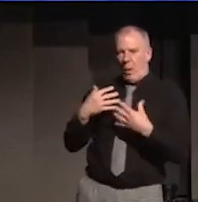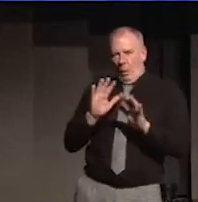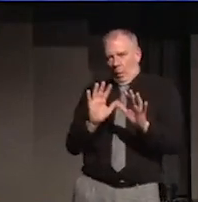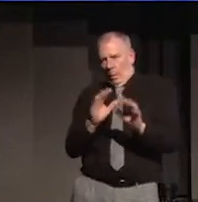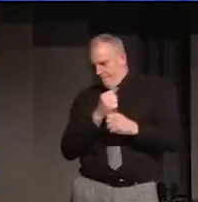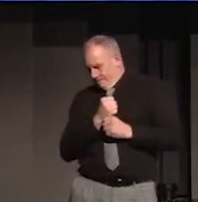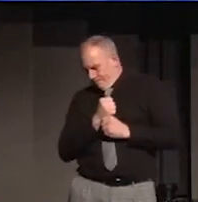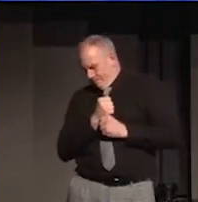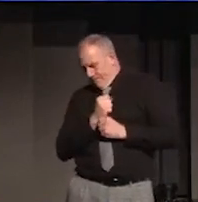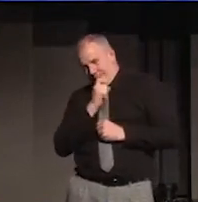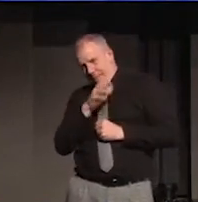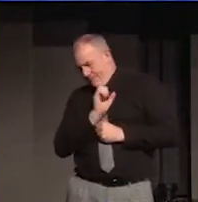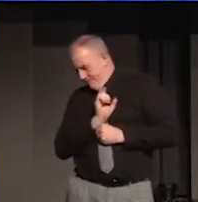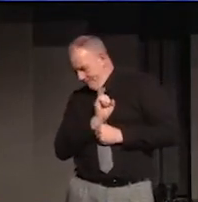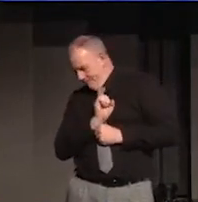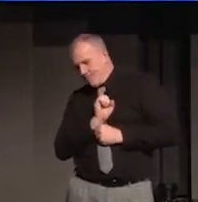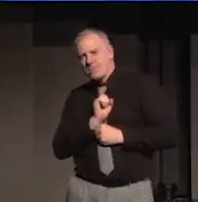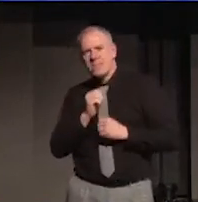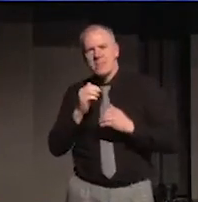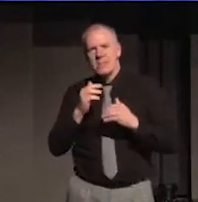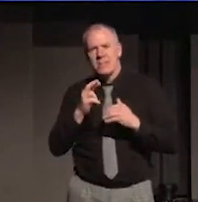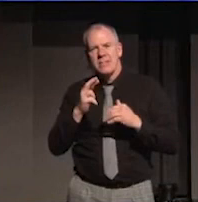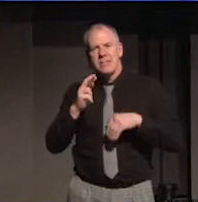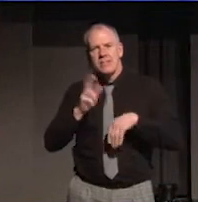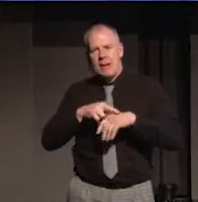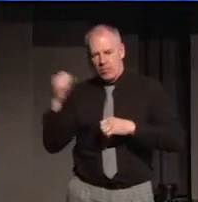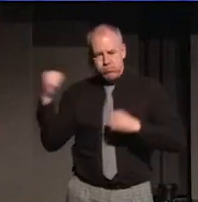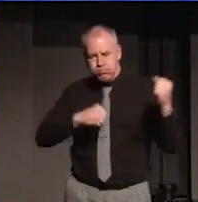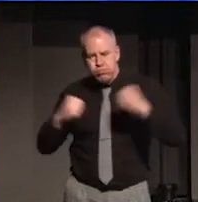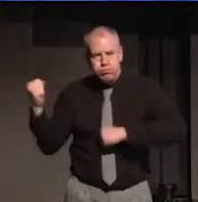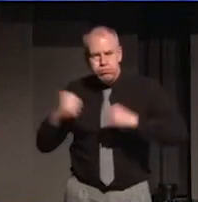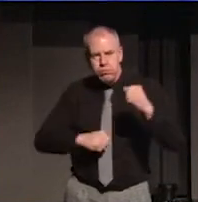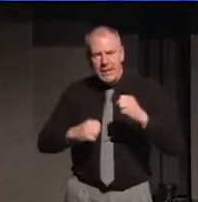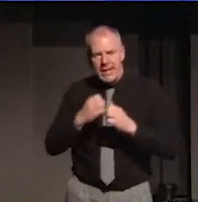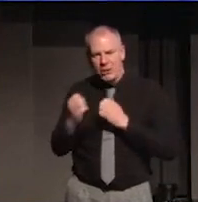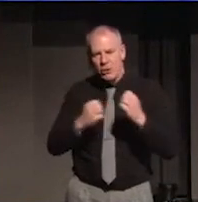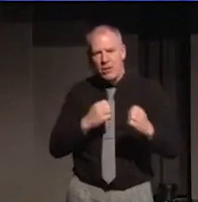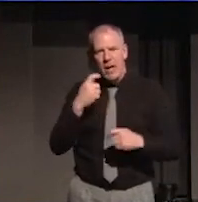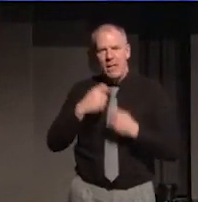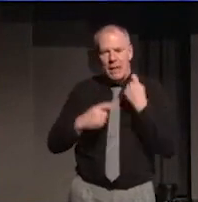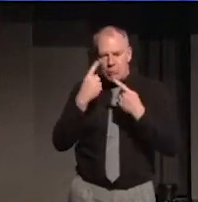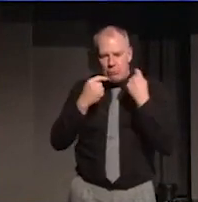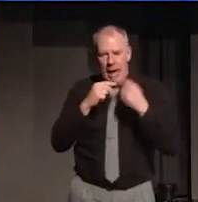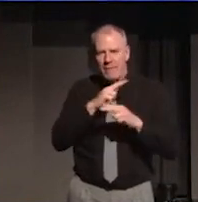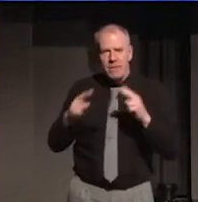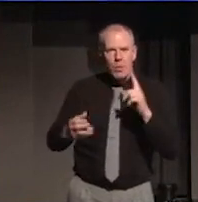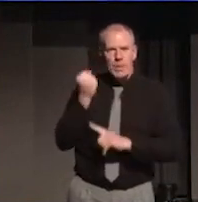on to, it's way easier to knock seven bells out of each other and then cry when you're not getting your own way.